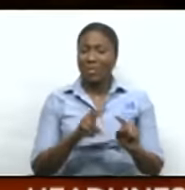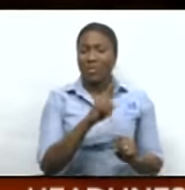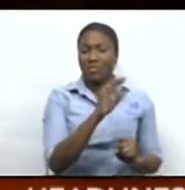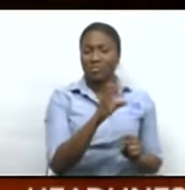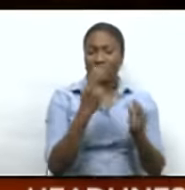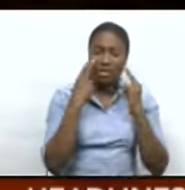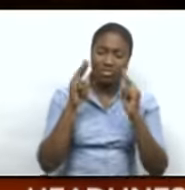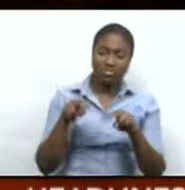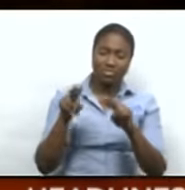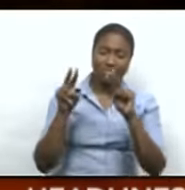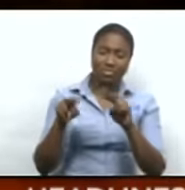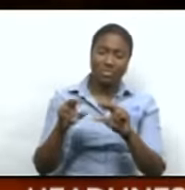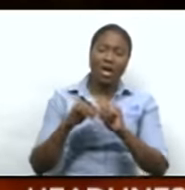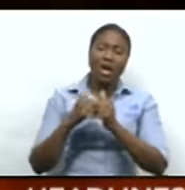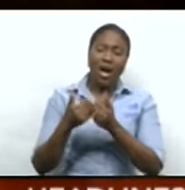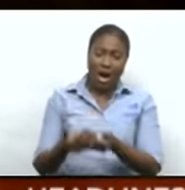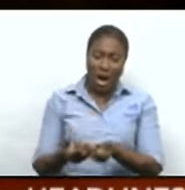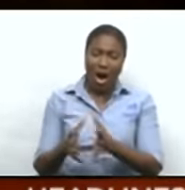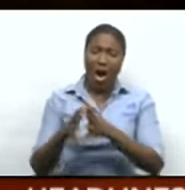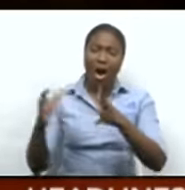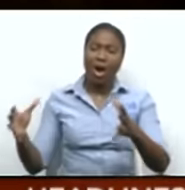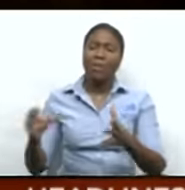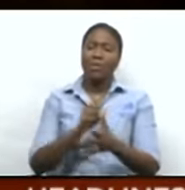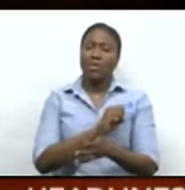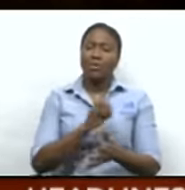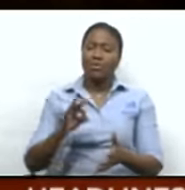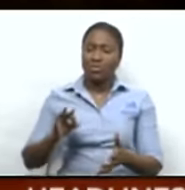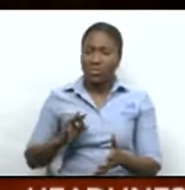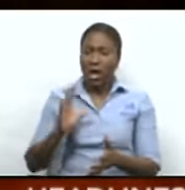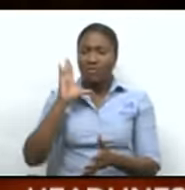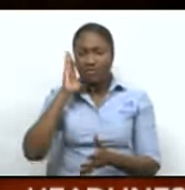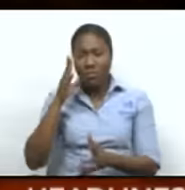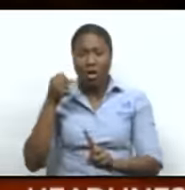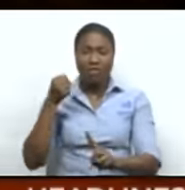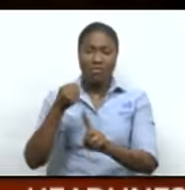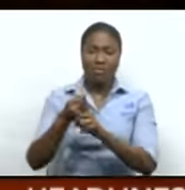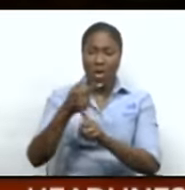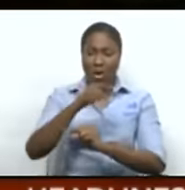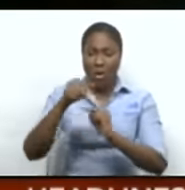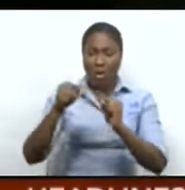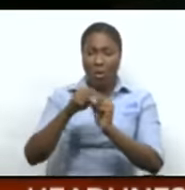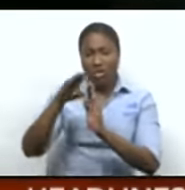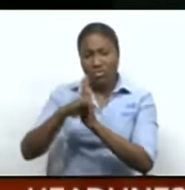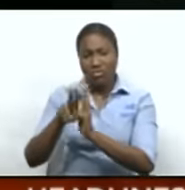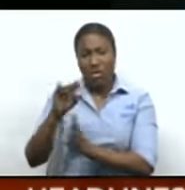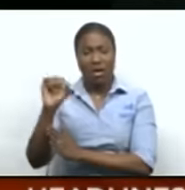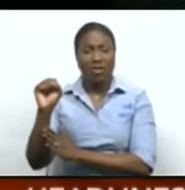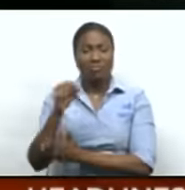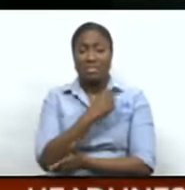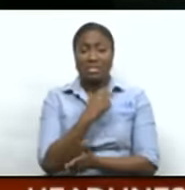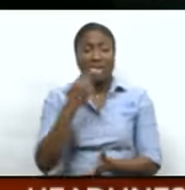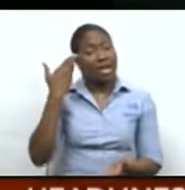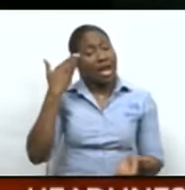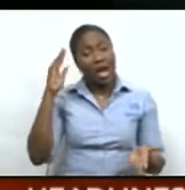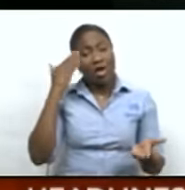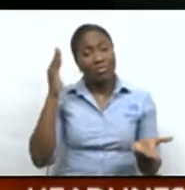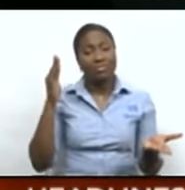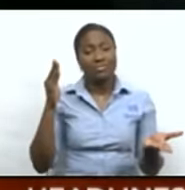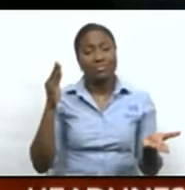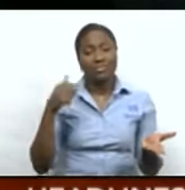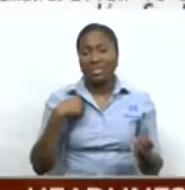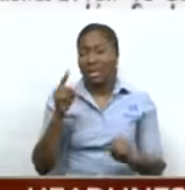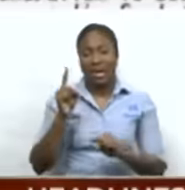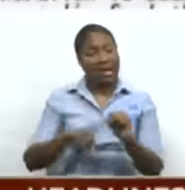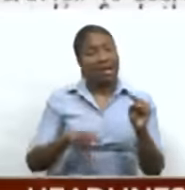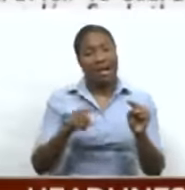How many employees do you think this will impact in terms of the $25 million in reduction? I can't see. That would be quite speculative.